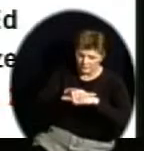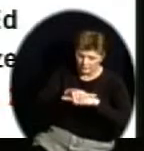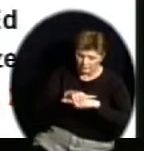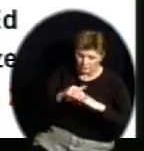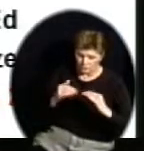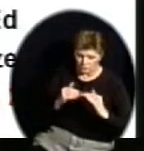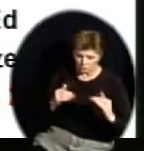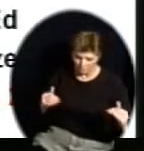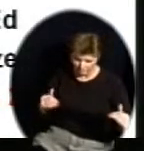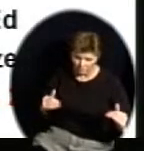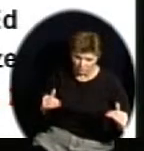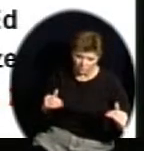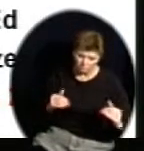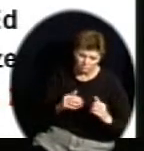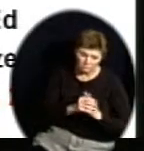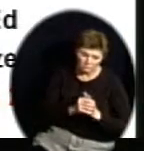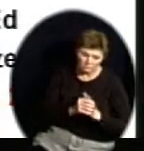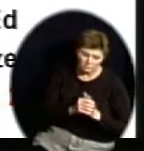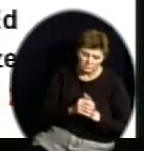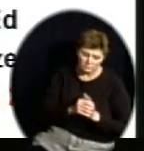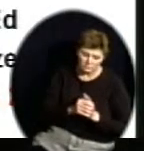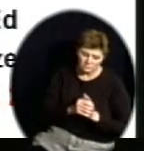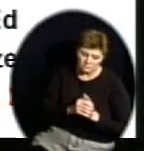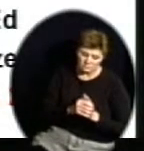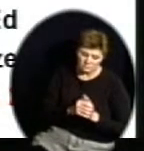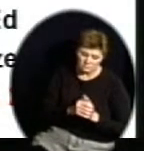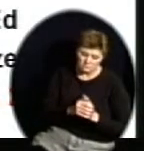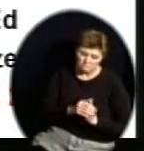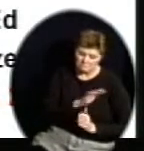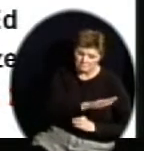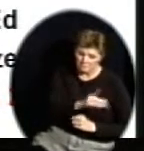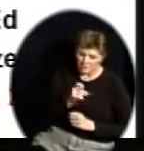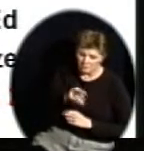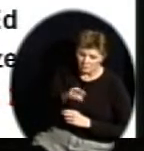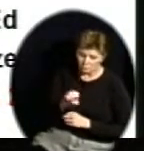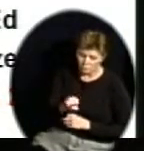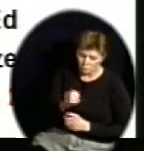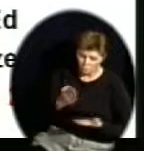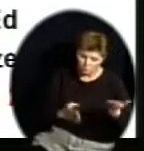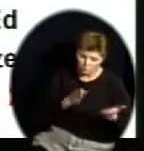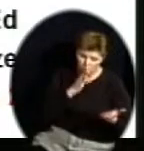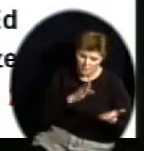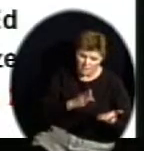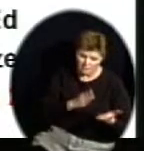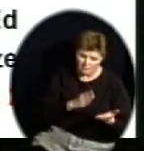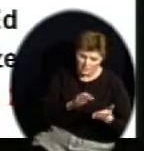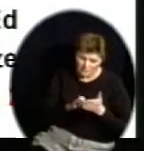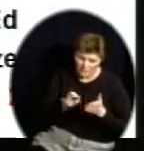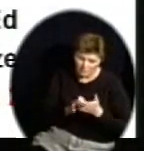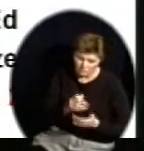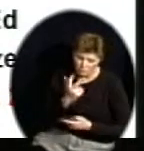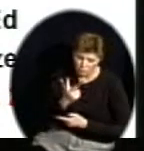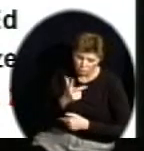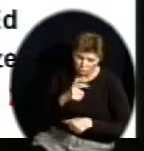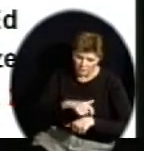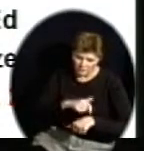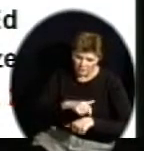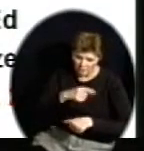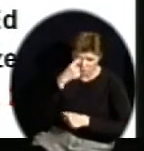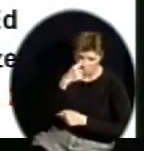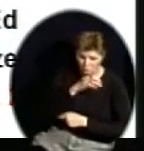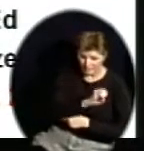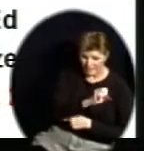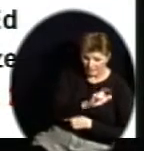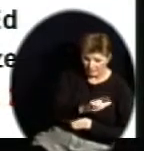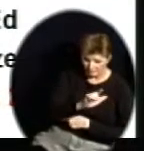I'm on free and reduced lunch, my score will count three times for each of those individual groups. And that's something that we've been talking